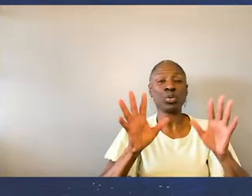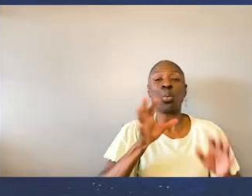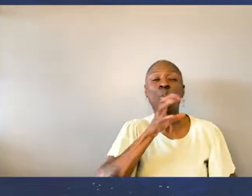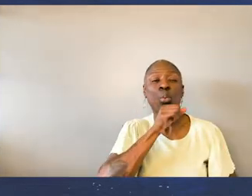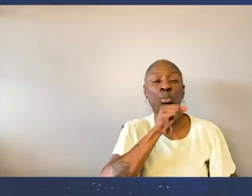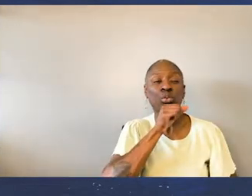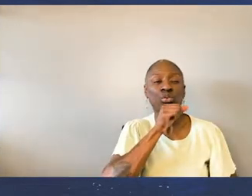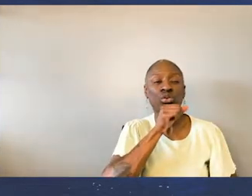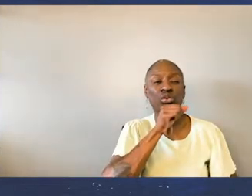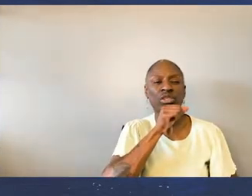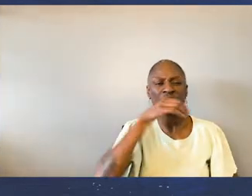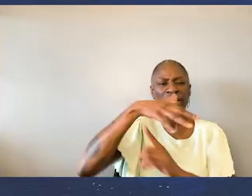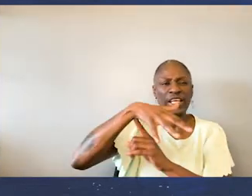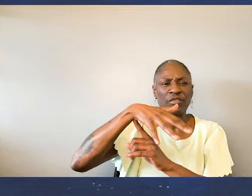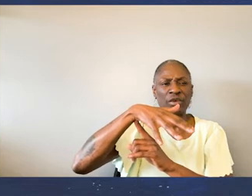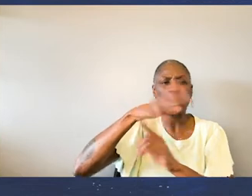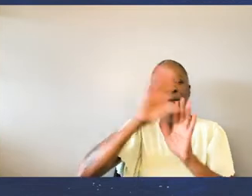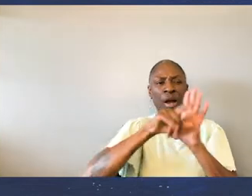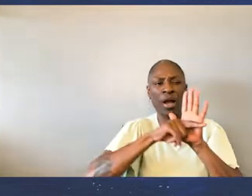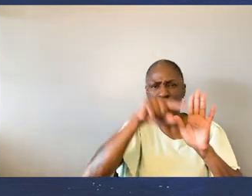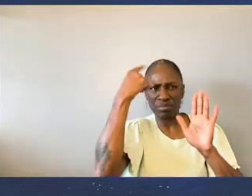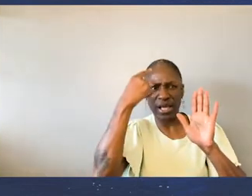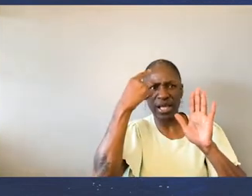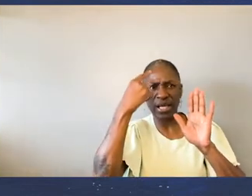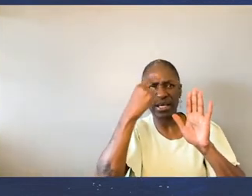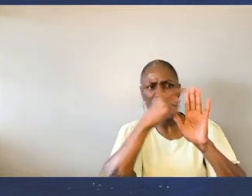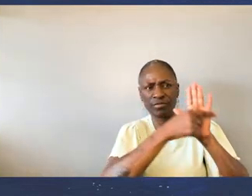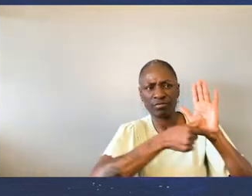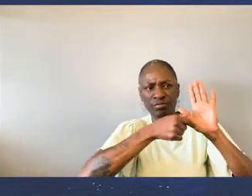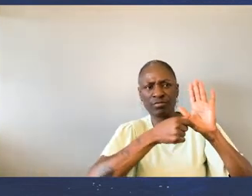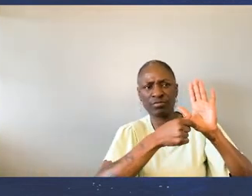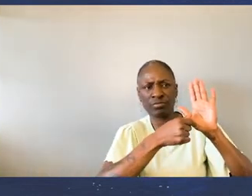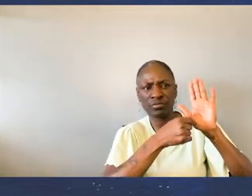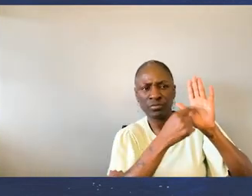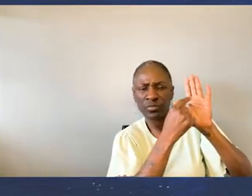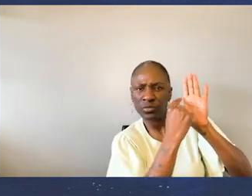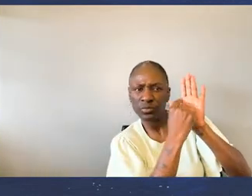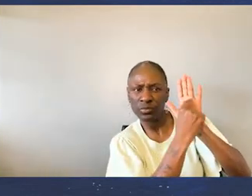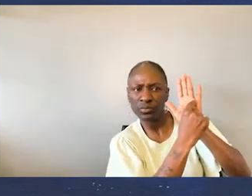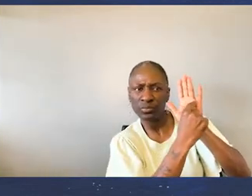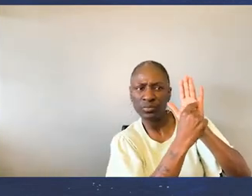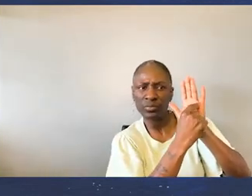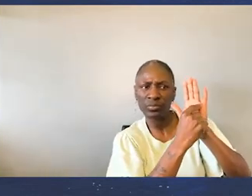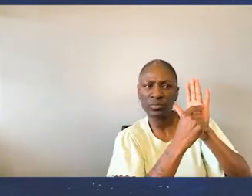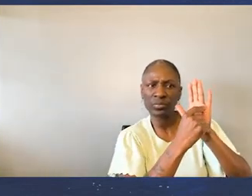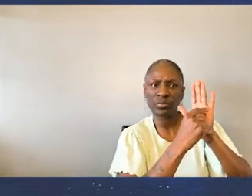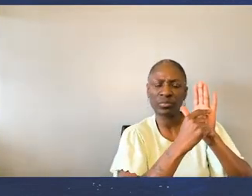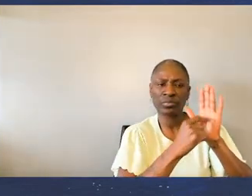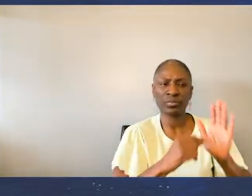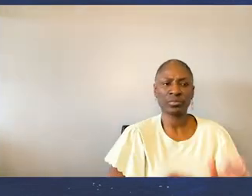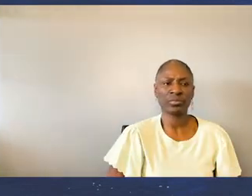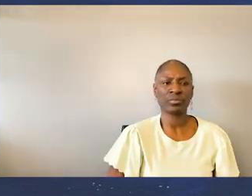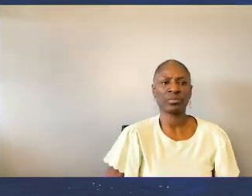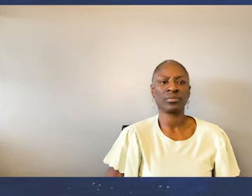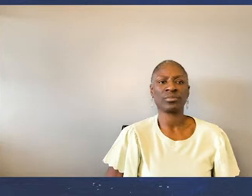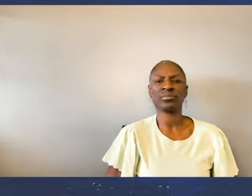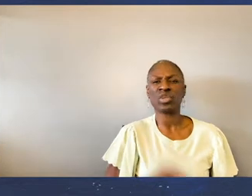A bright orange maple leaf On a black background With the phrase Sacrifice the weak